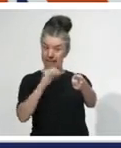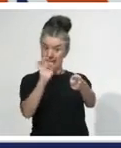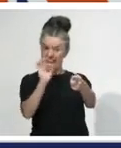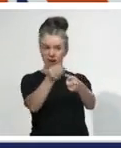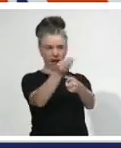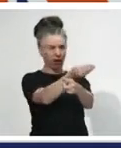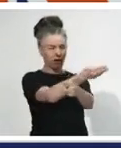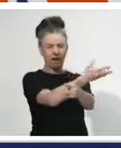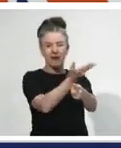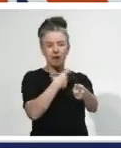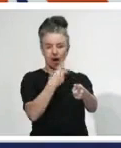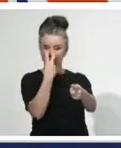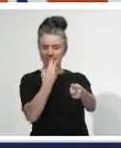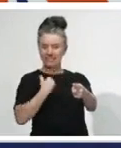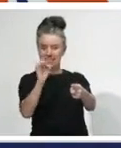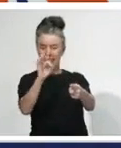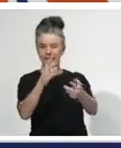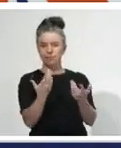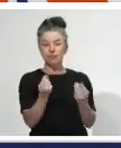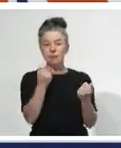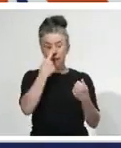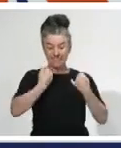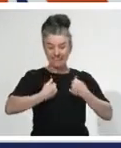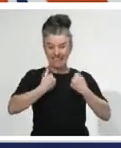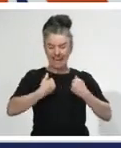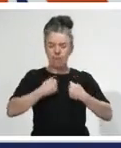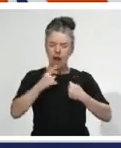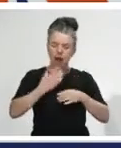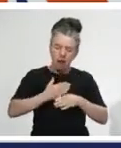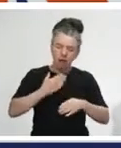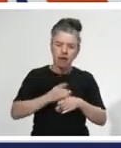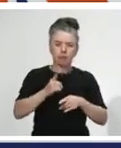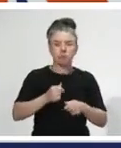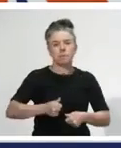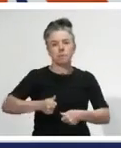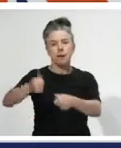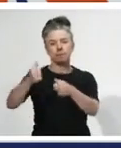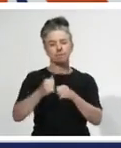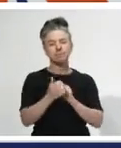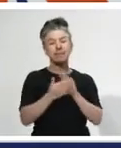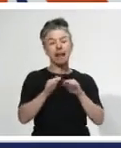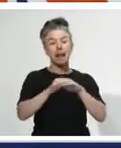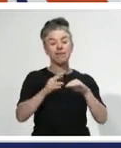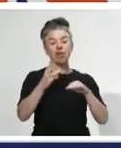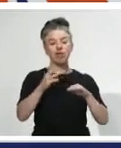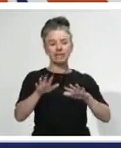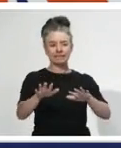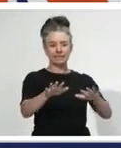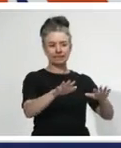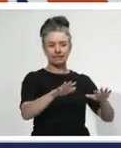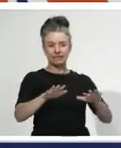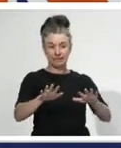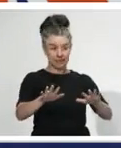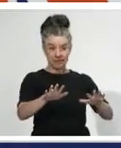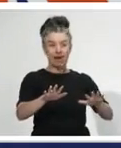may have been a long longer tail that's bubbling away. And so level three allows us that time to check that we have control before